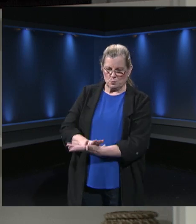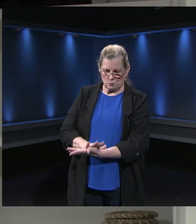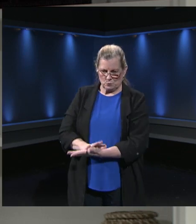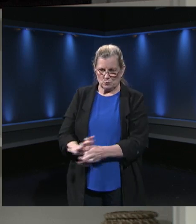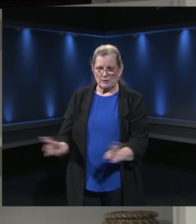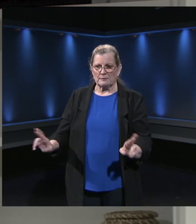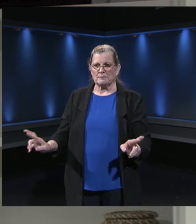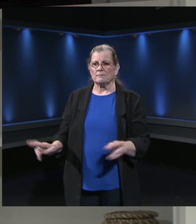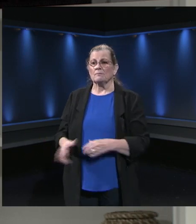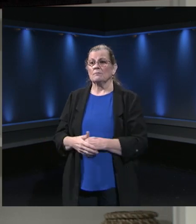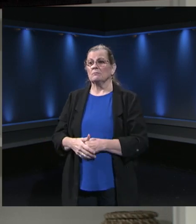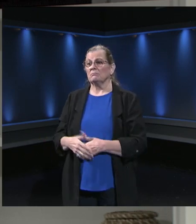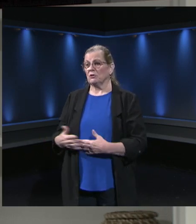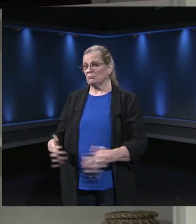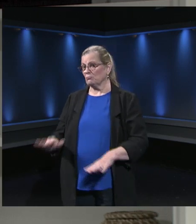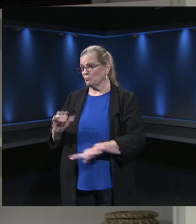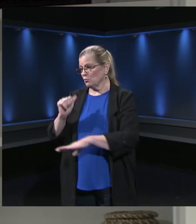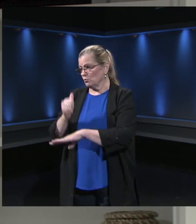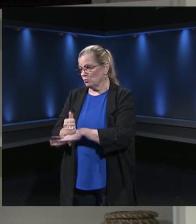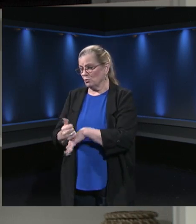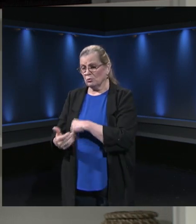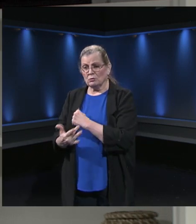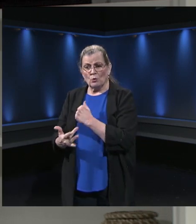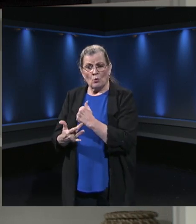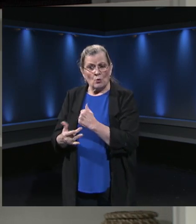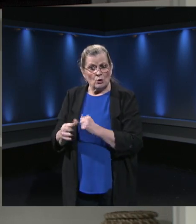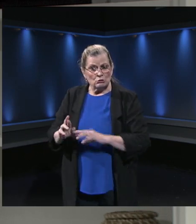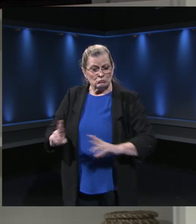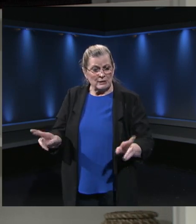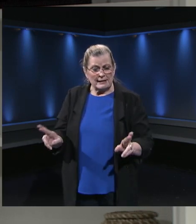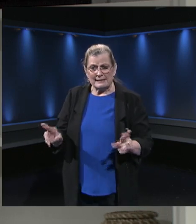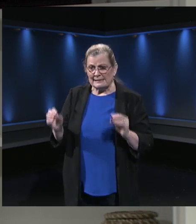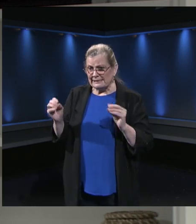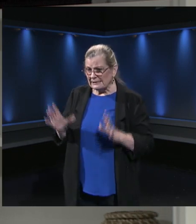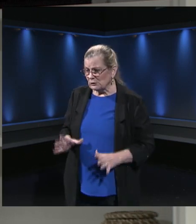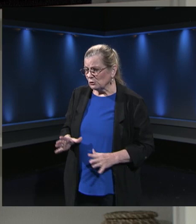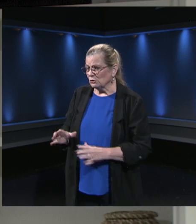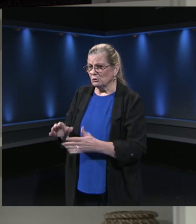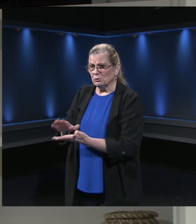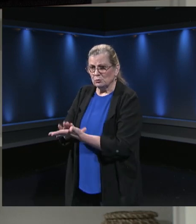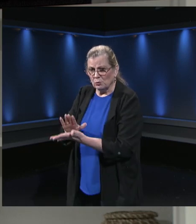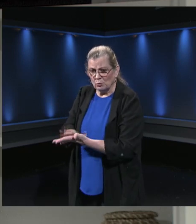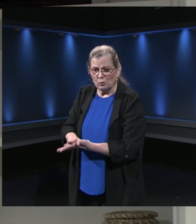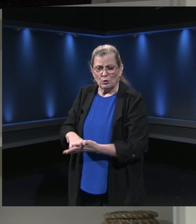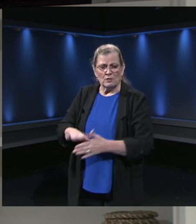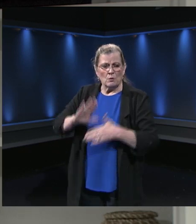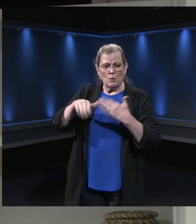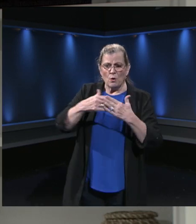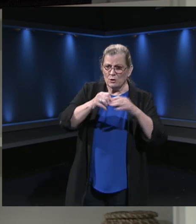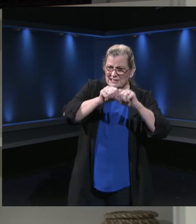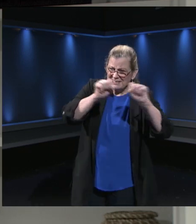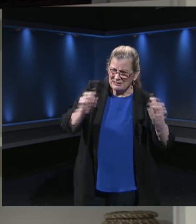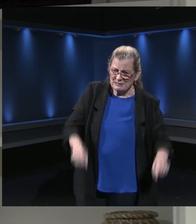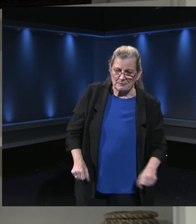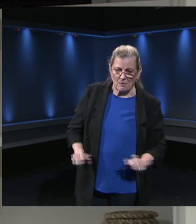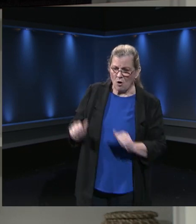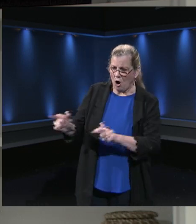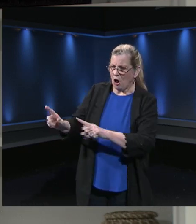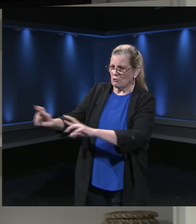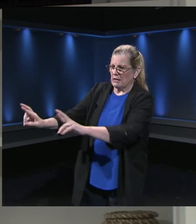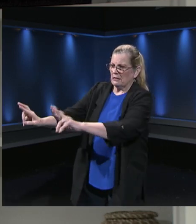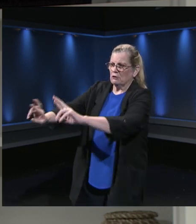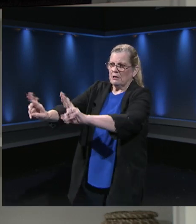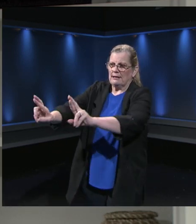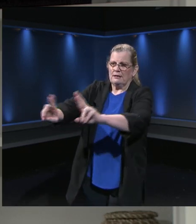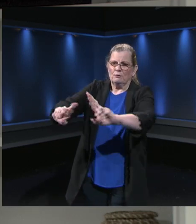tools at the teacher level, the school level, and even at the system level, to respond if there are technology challenges. We hope